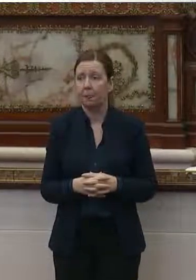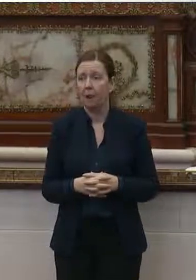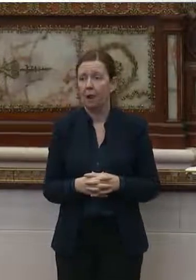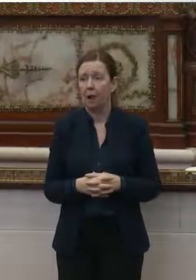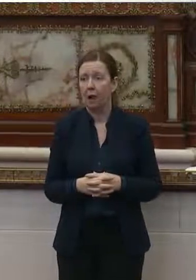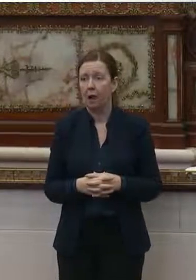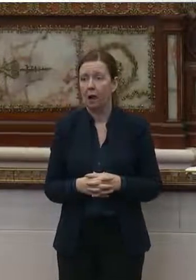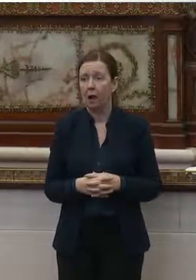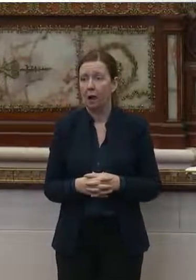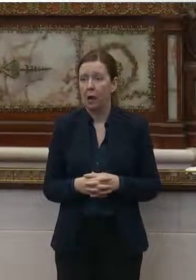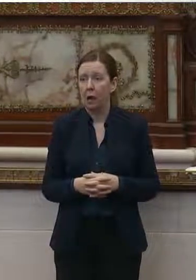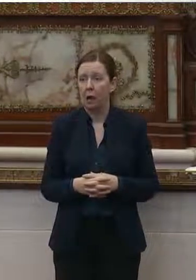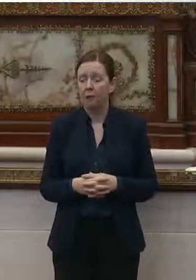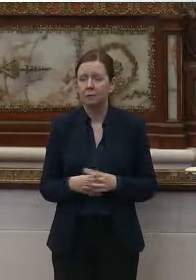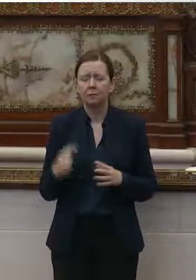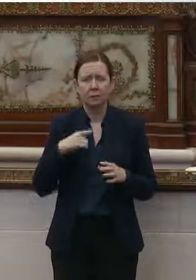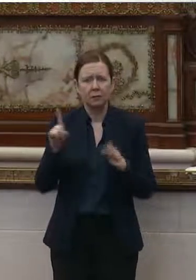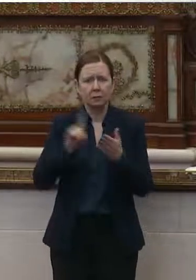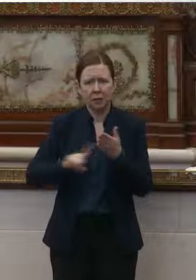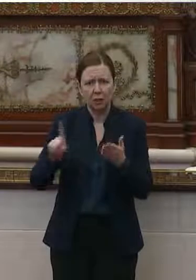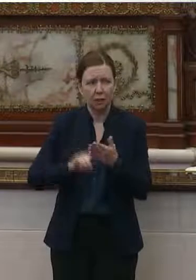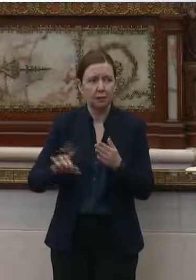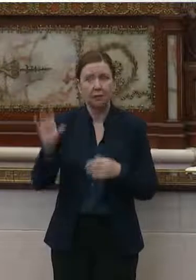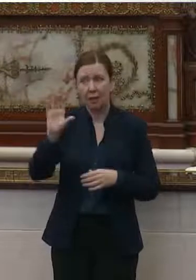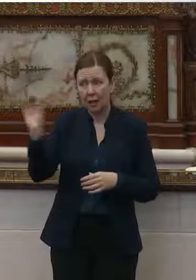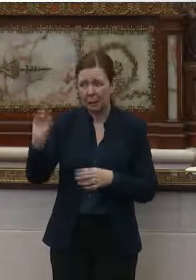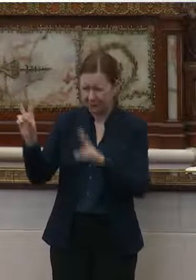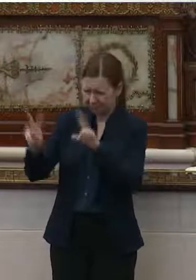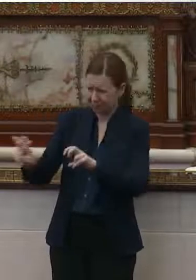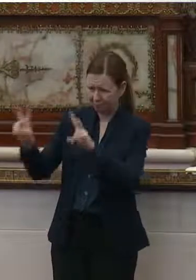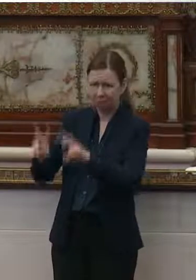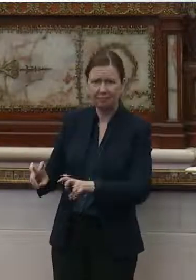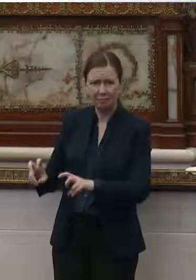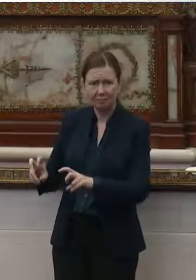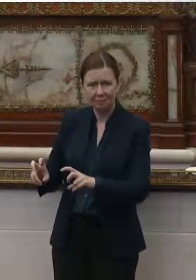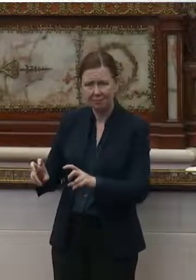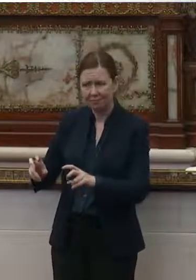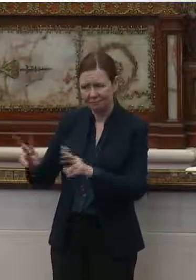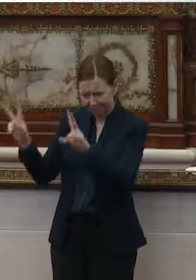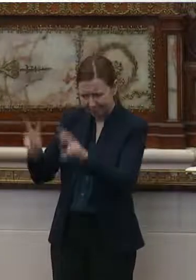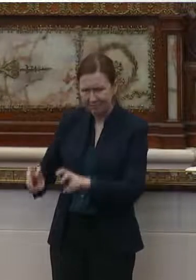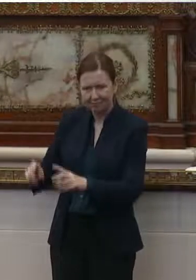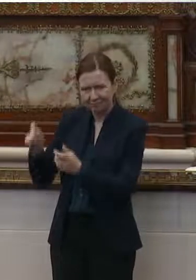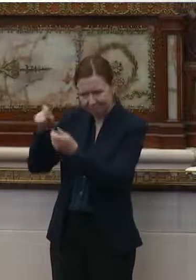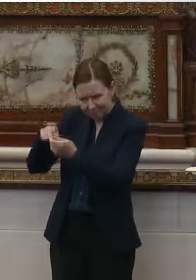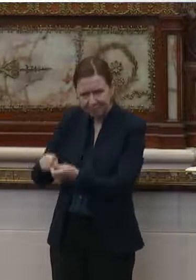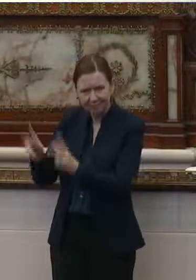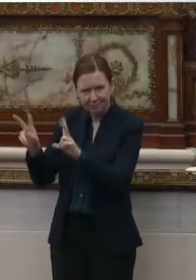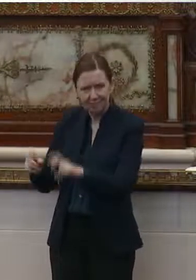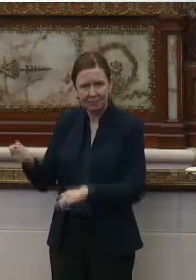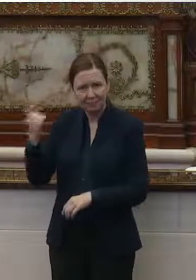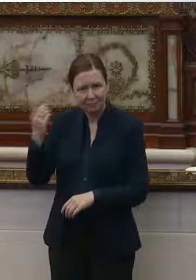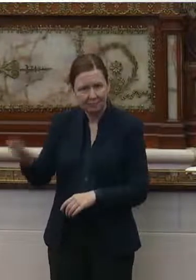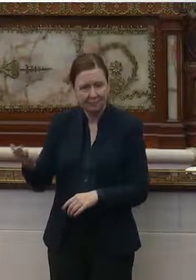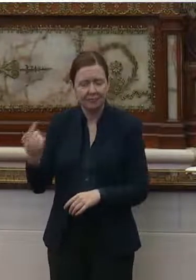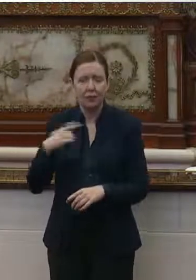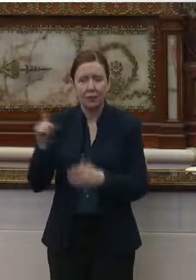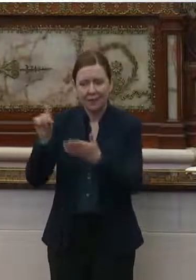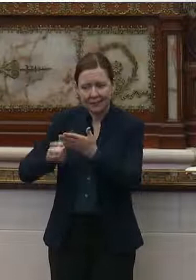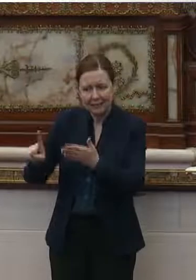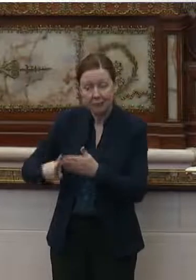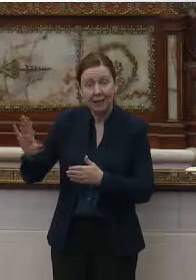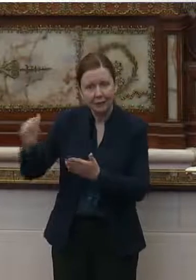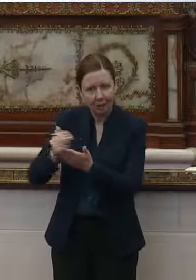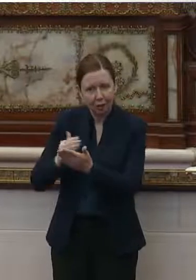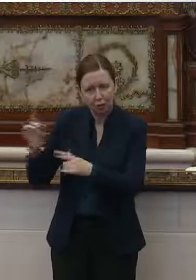If anything, we should be looking at these companies with a magnifying glass. We should be inspecting their